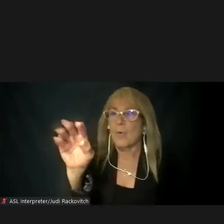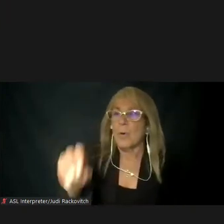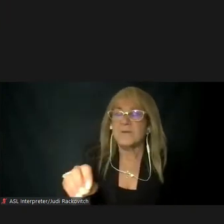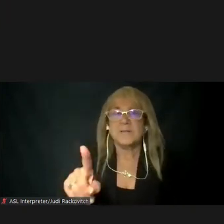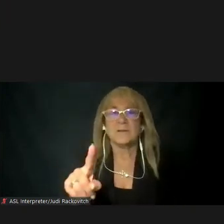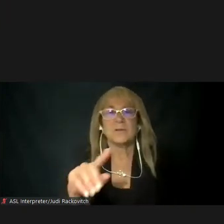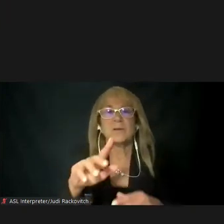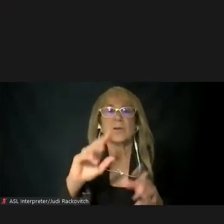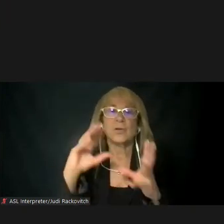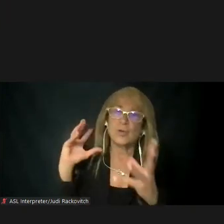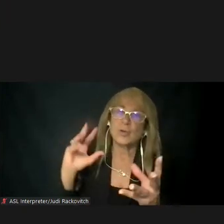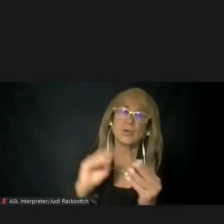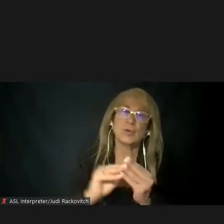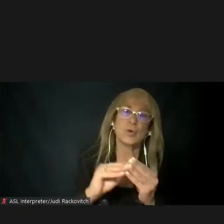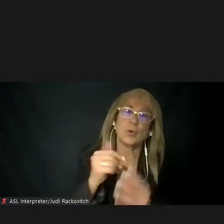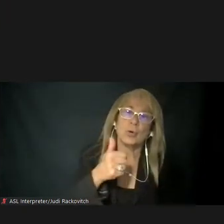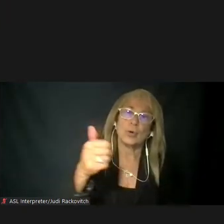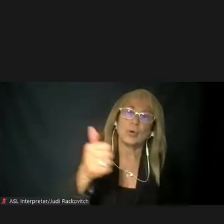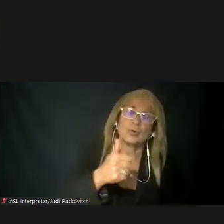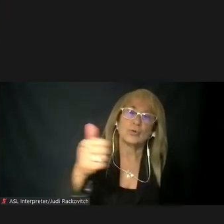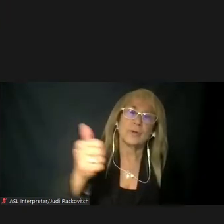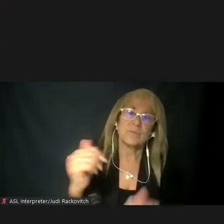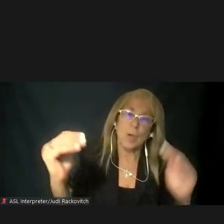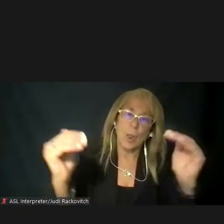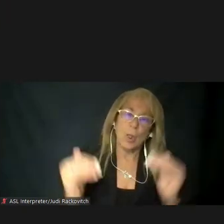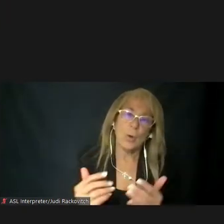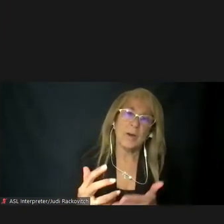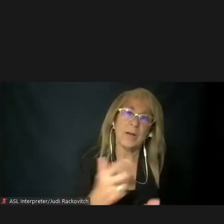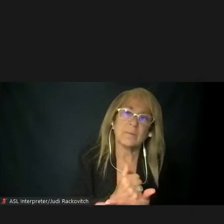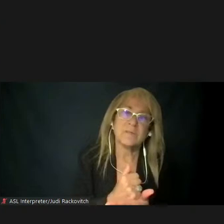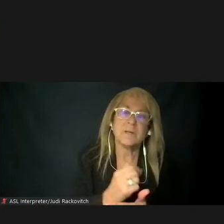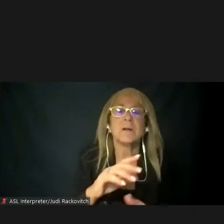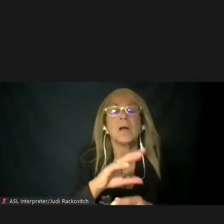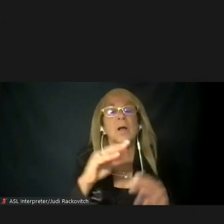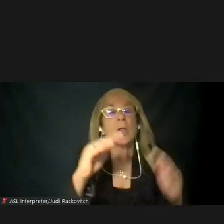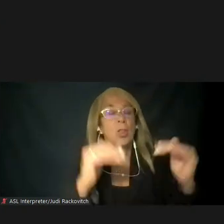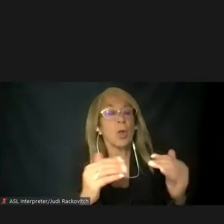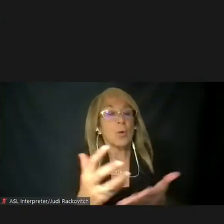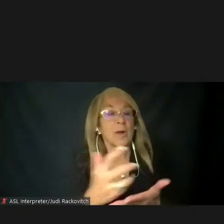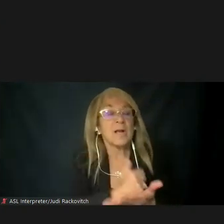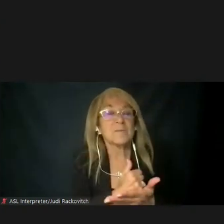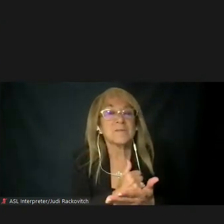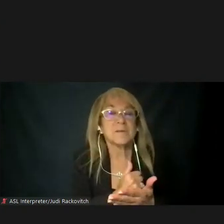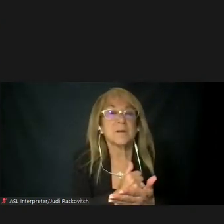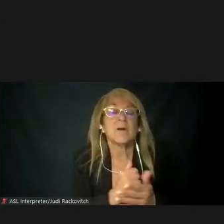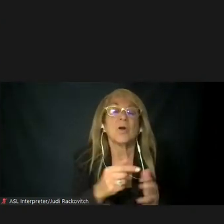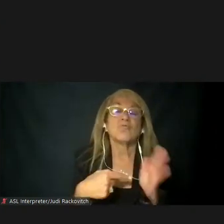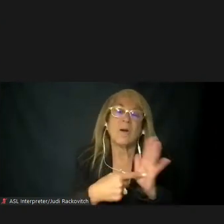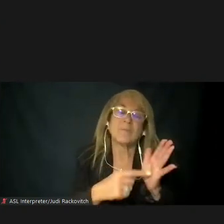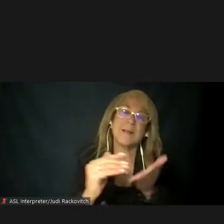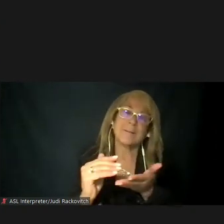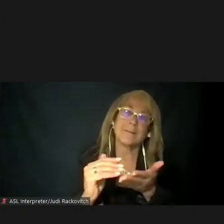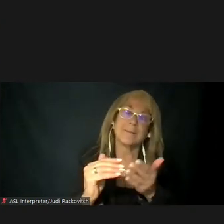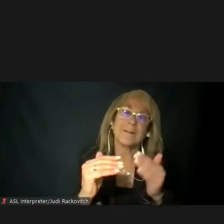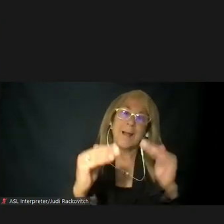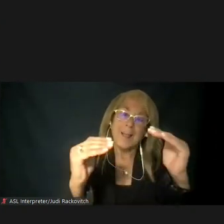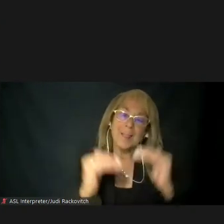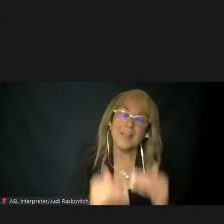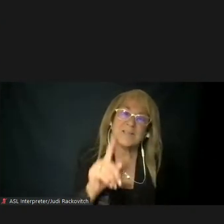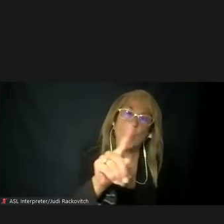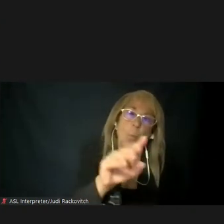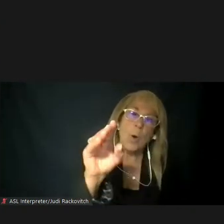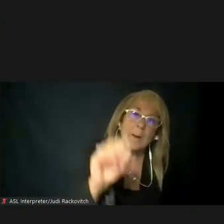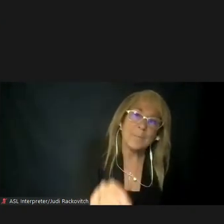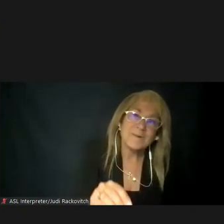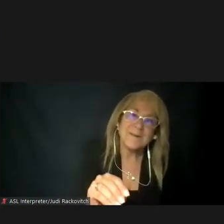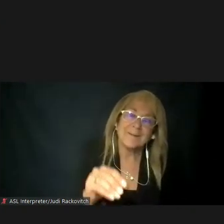Manhattan Central Business District in the morning peak period, and low-income drivers represent less than 1% of the total trips into the Manhattan Central Business District in the